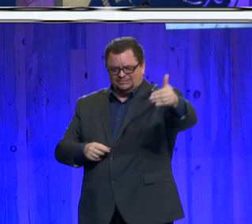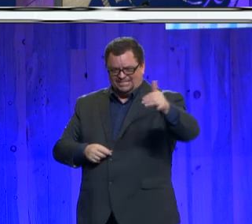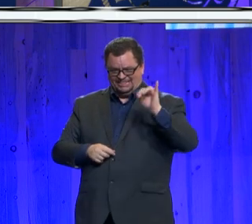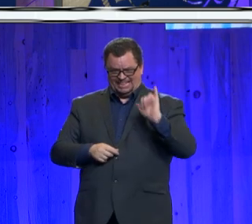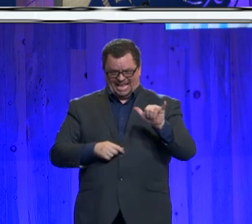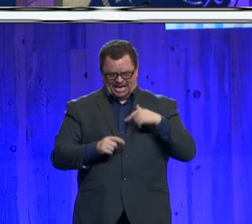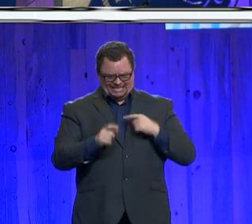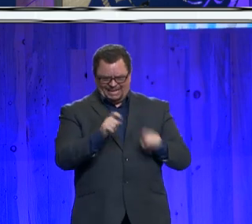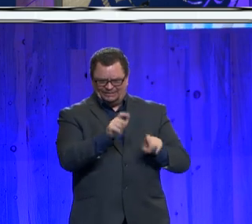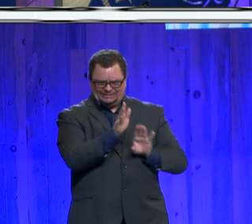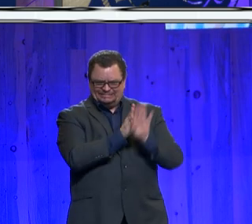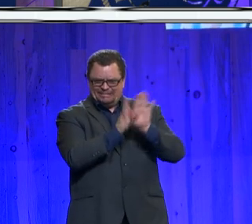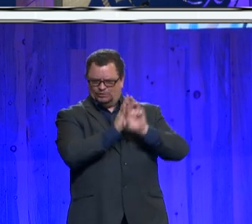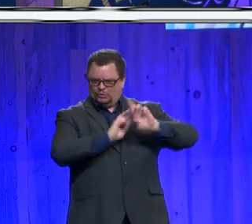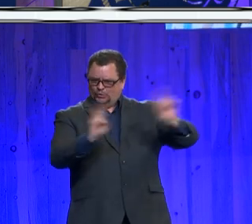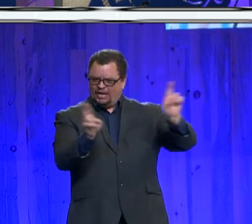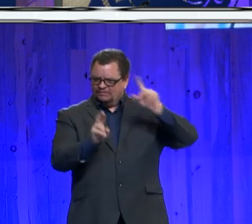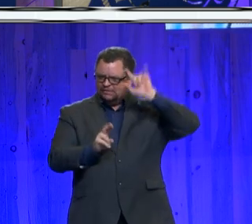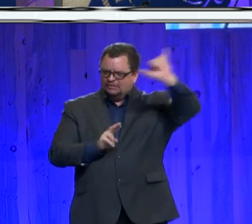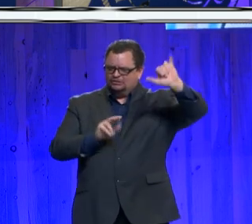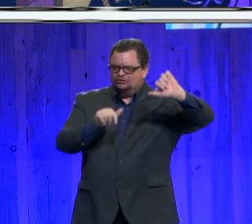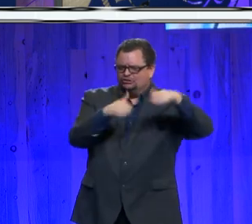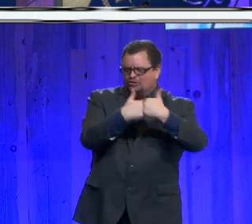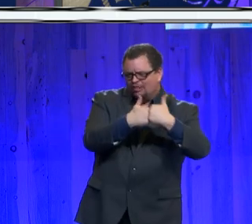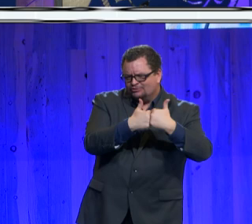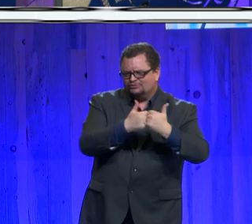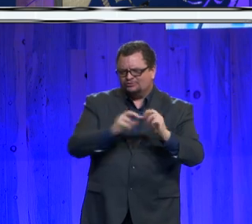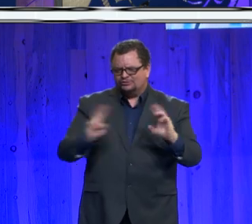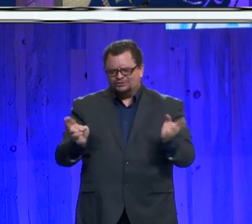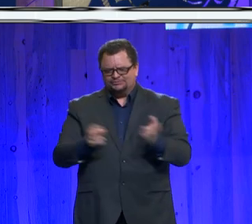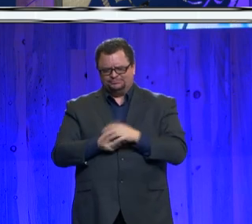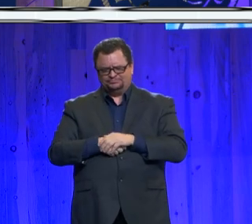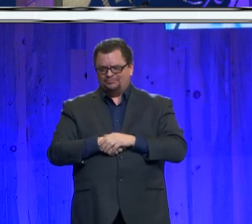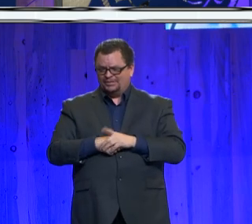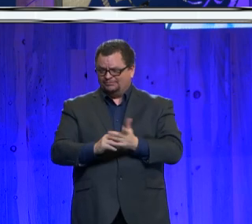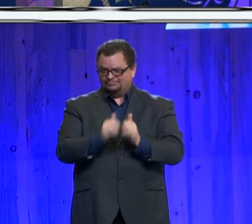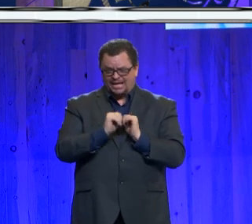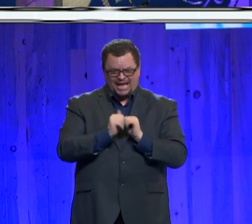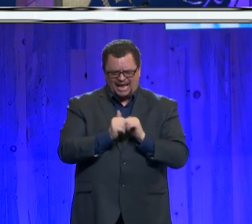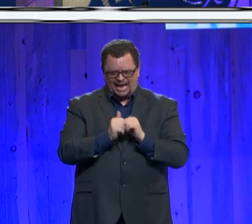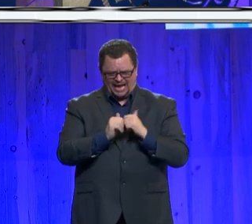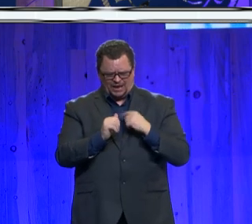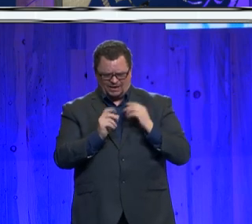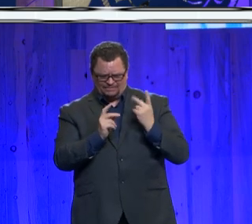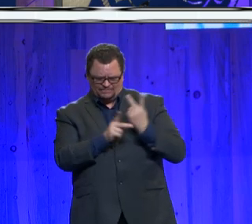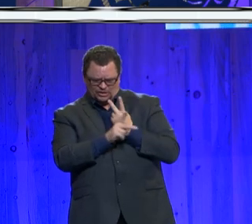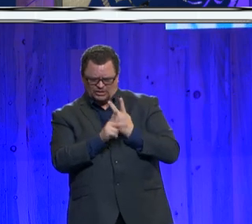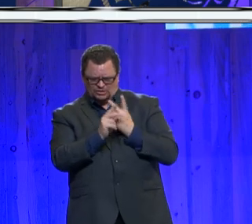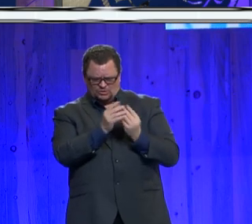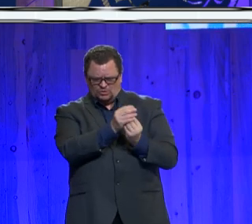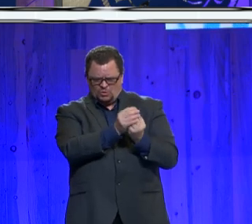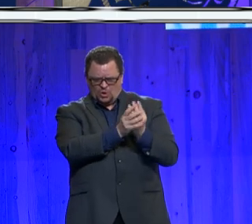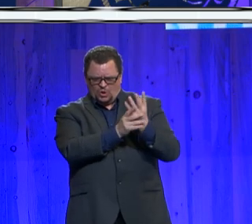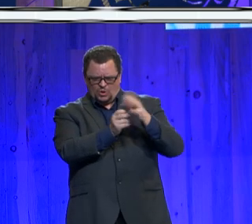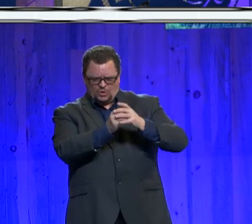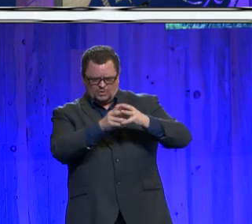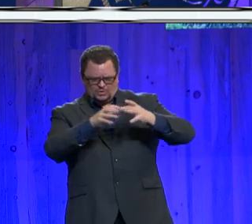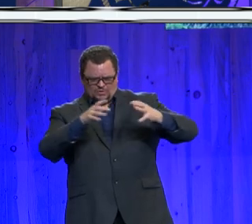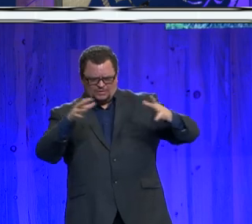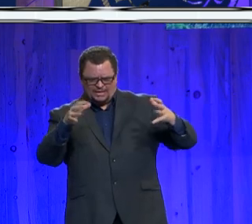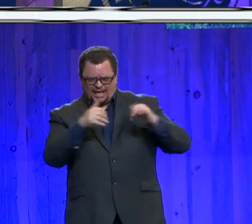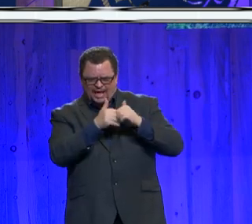Our challenge is this. How do we grow thoughtfully while maintaining the essential characteristics of our region?